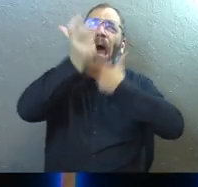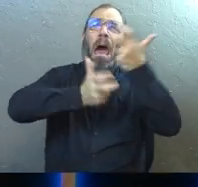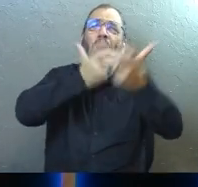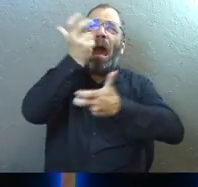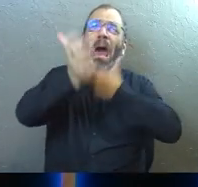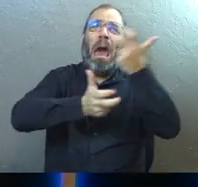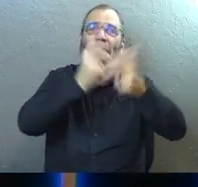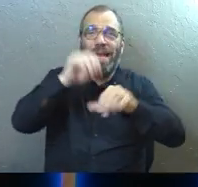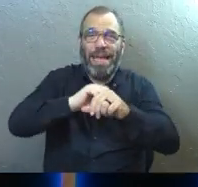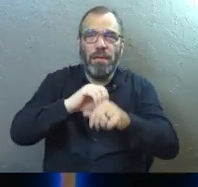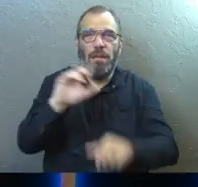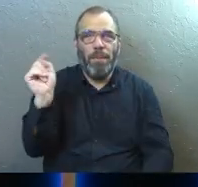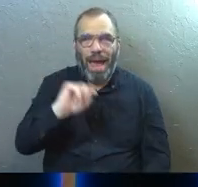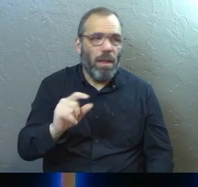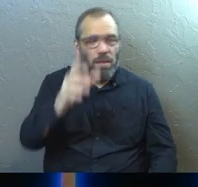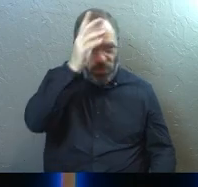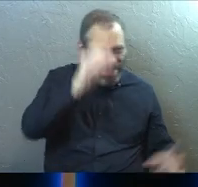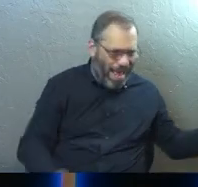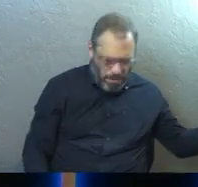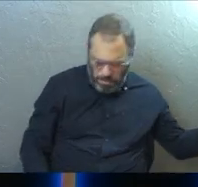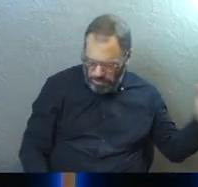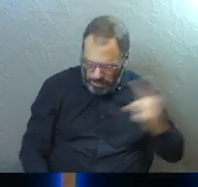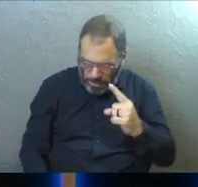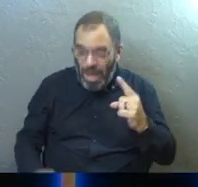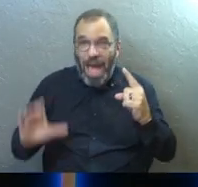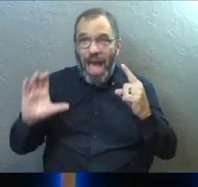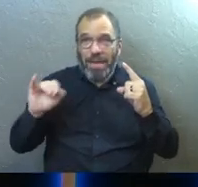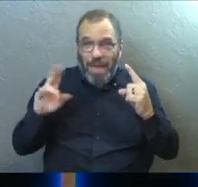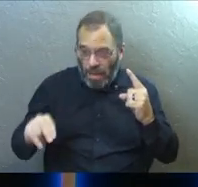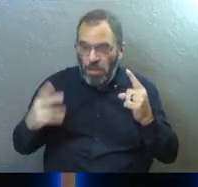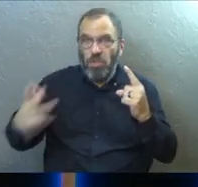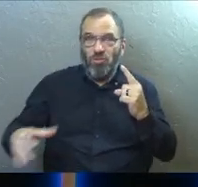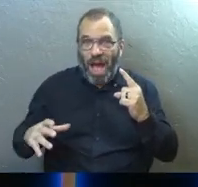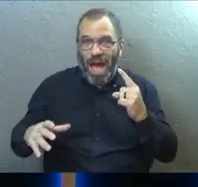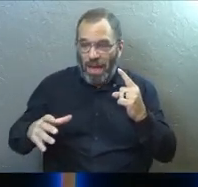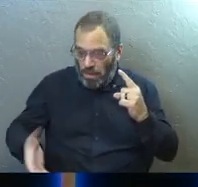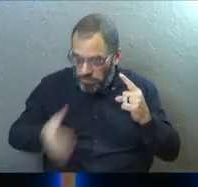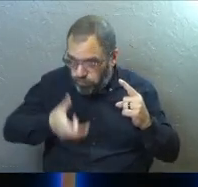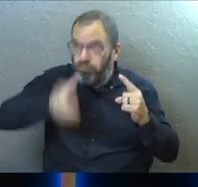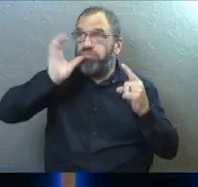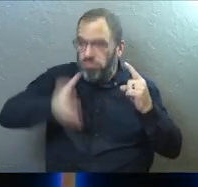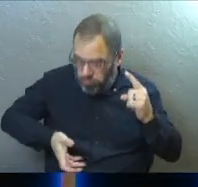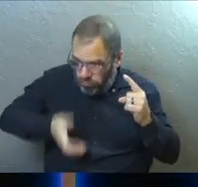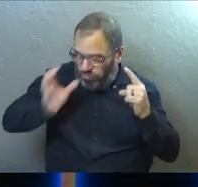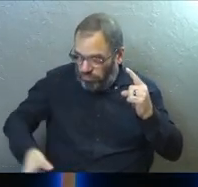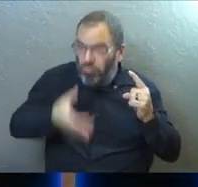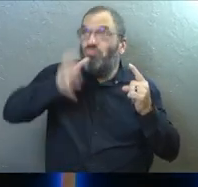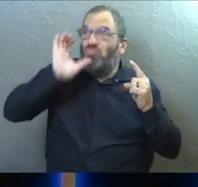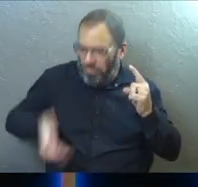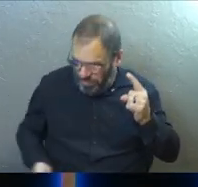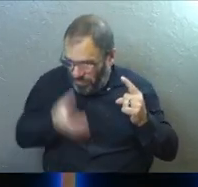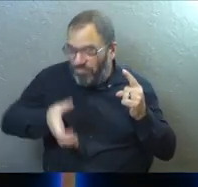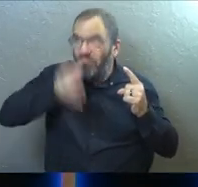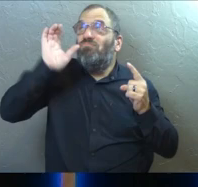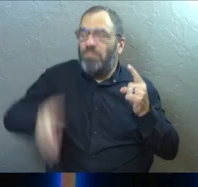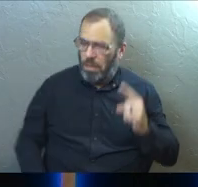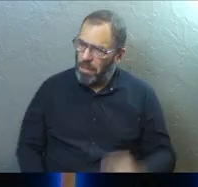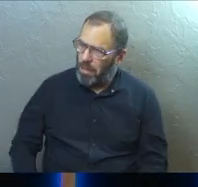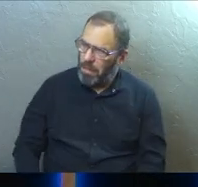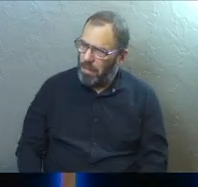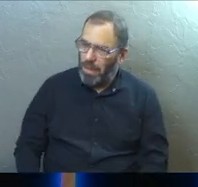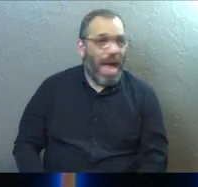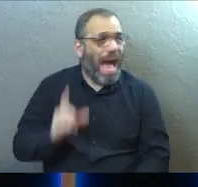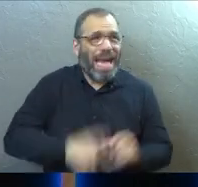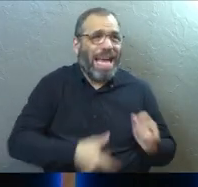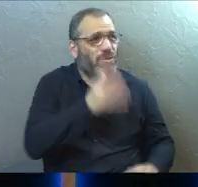inside the bathroom. And the dad walks in and Colin has been trying to drink the thing dry. And he says, I